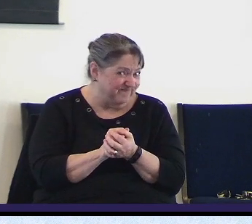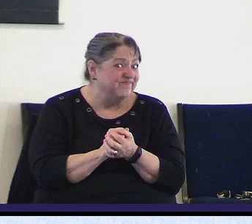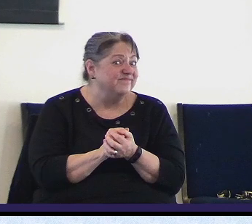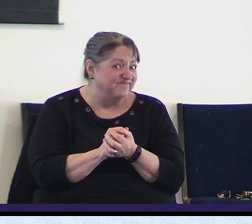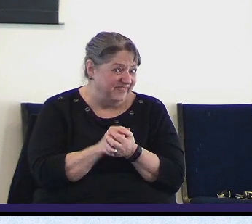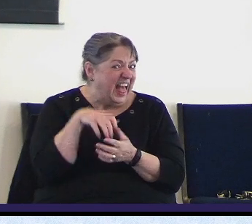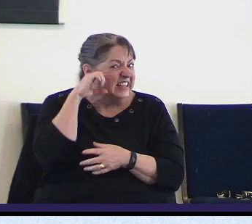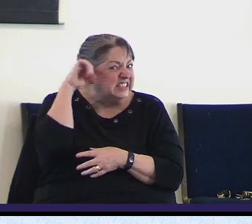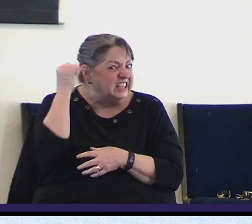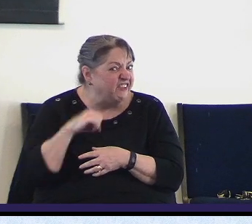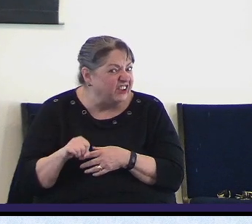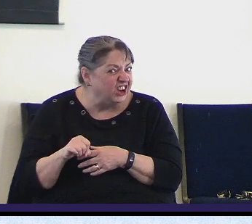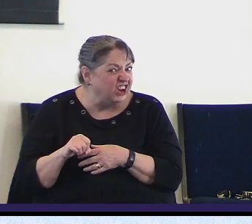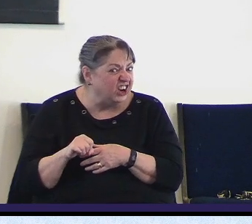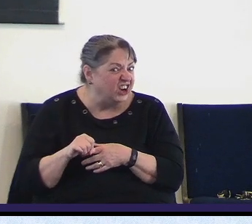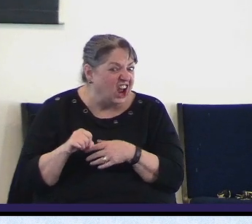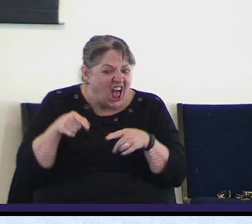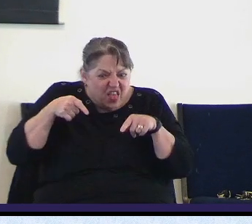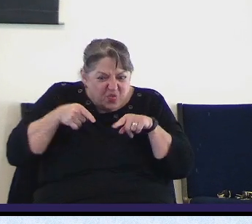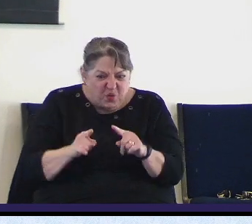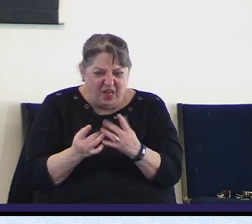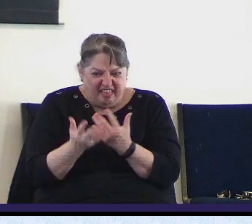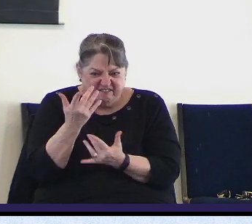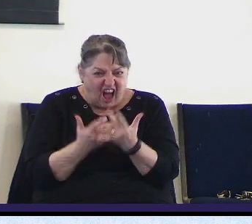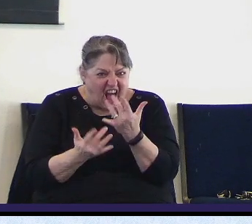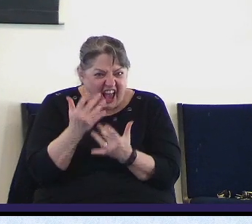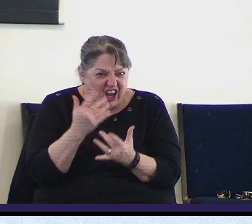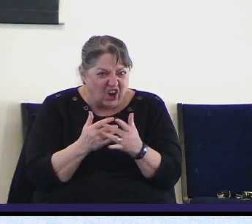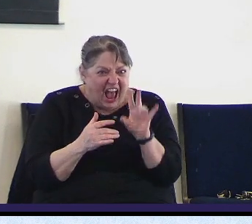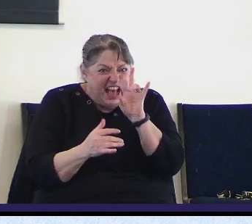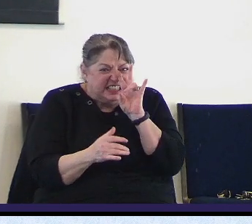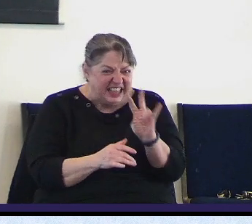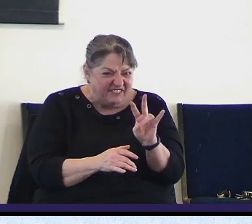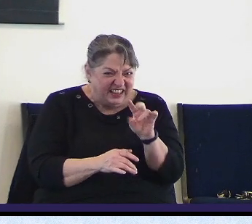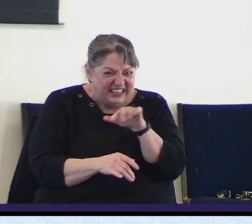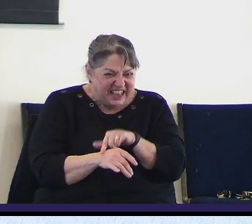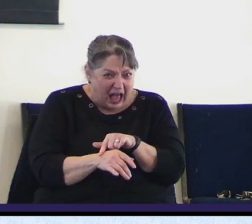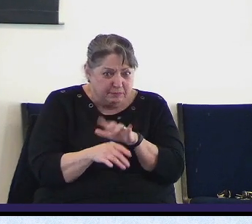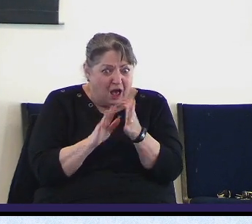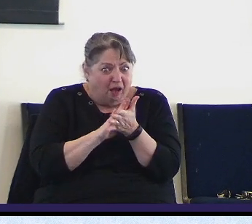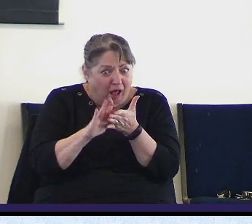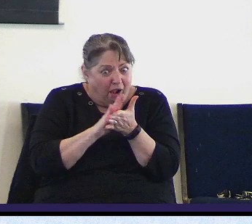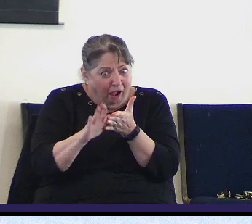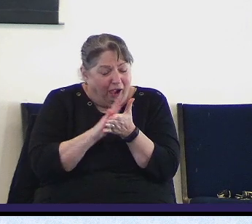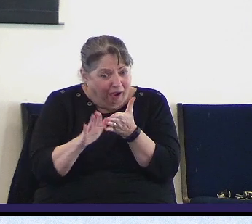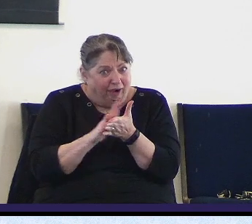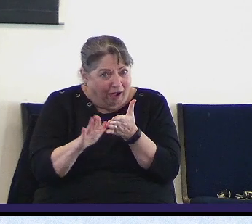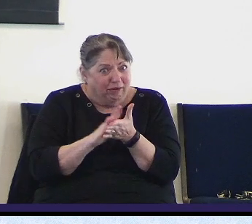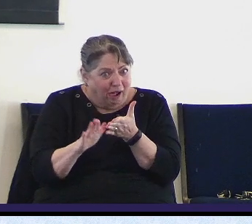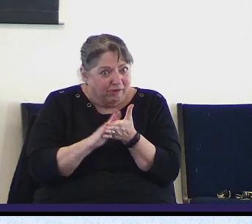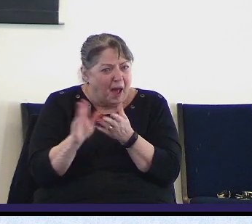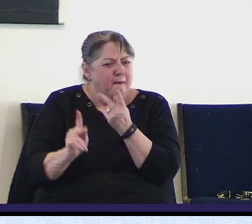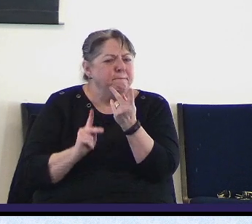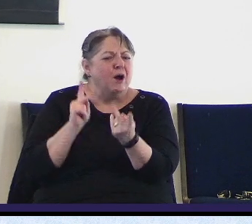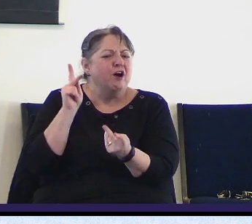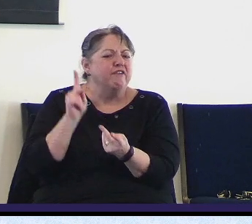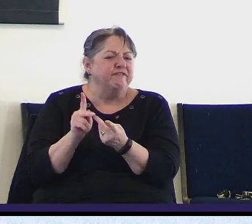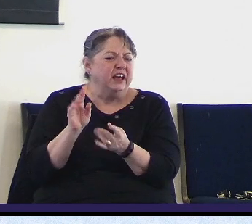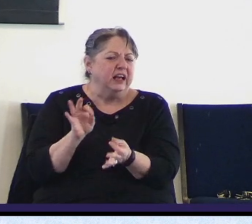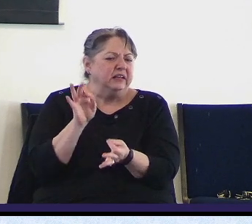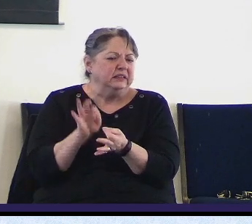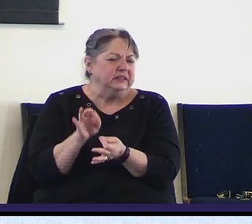pure as perfect as it can possibly be so is the word of God says the psalmist